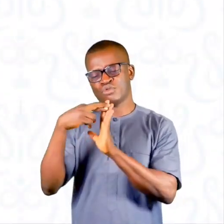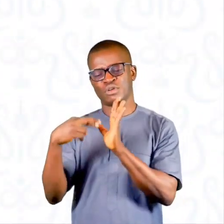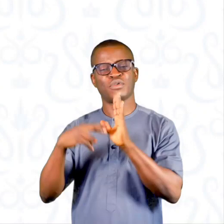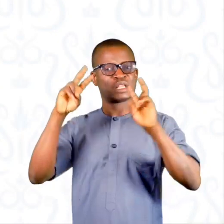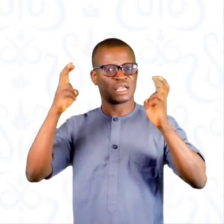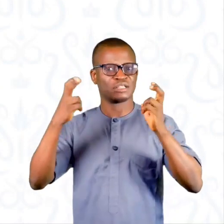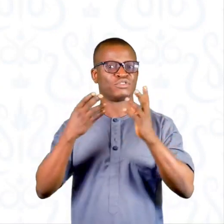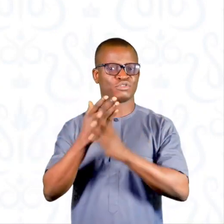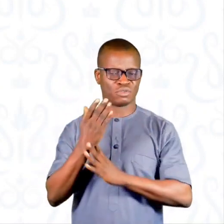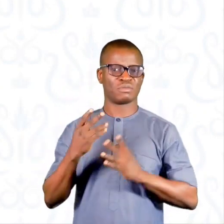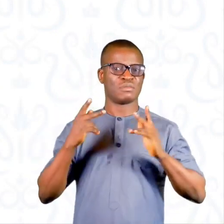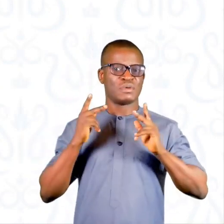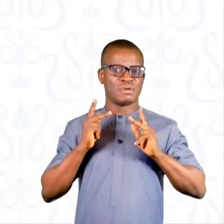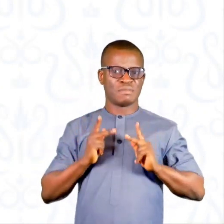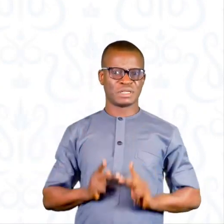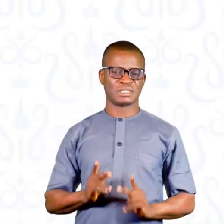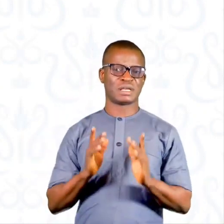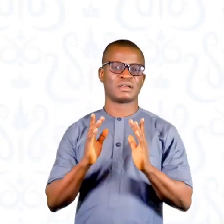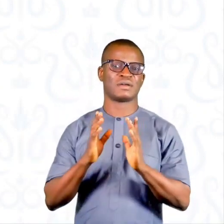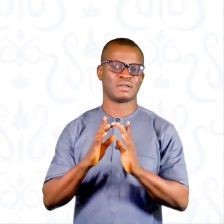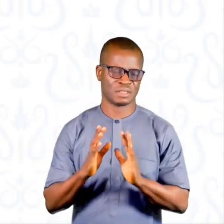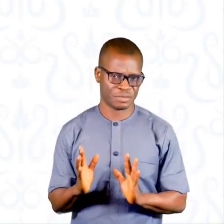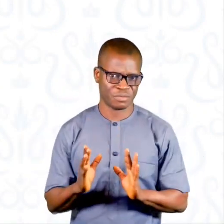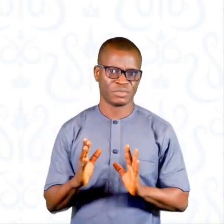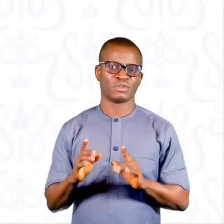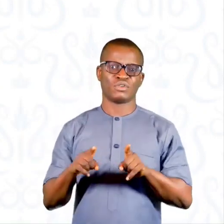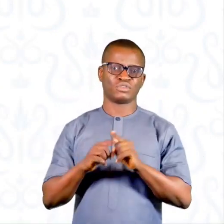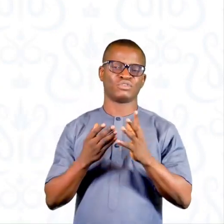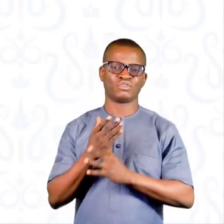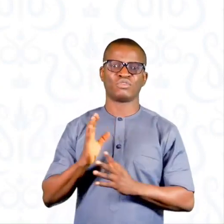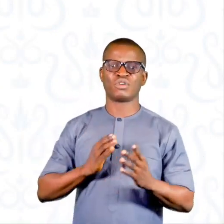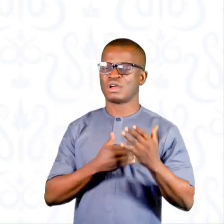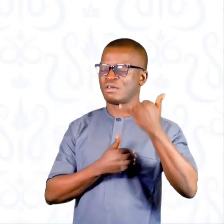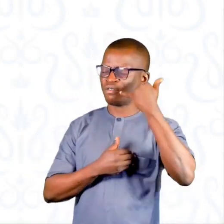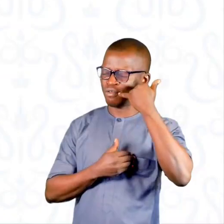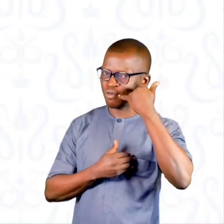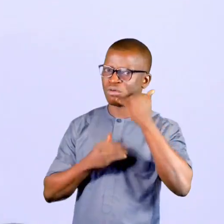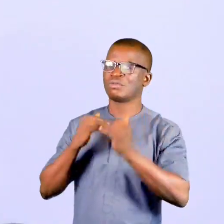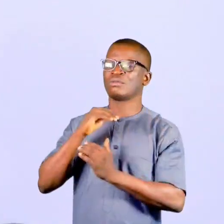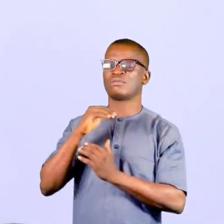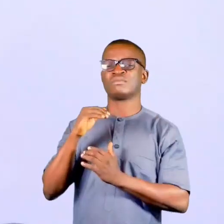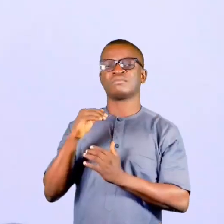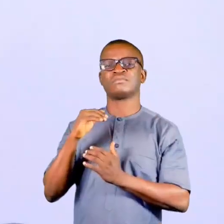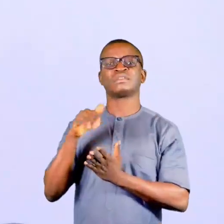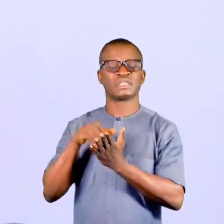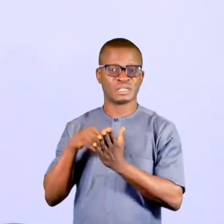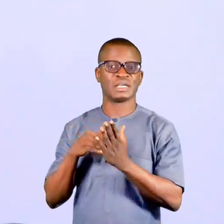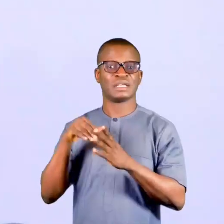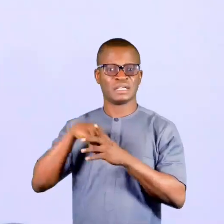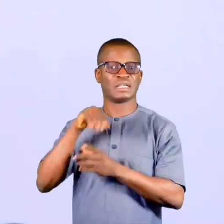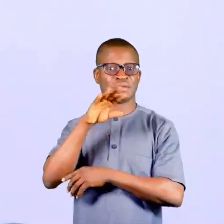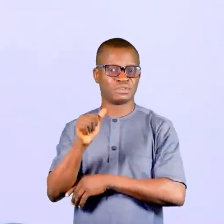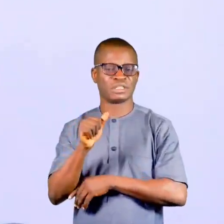reported cases through work-ins and via our 24-hour call center. That is in Abuja.